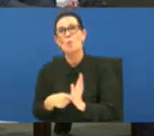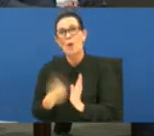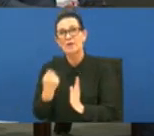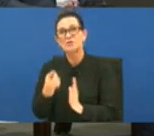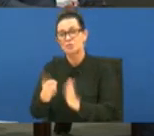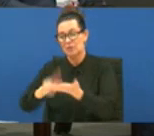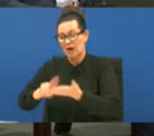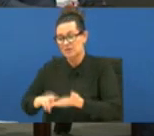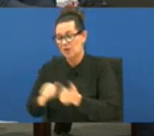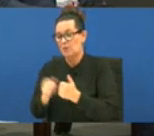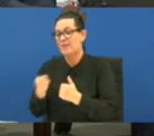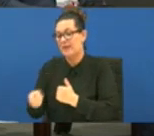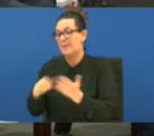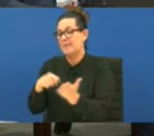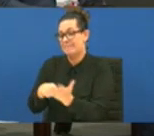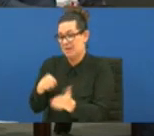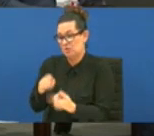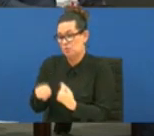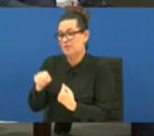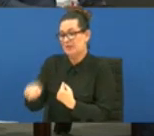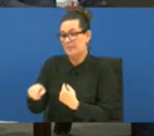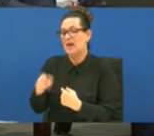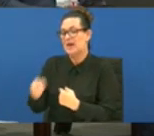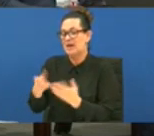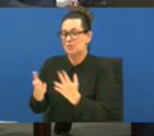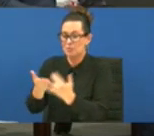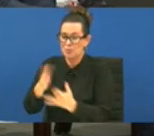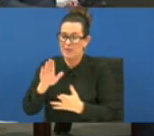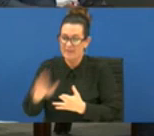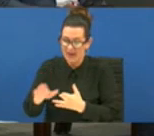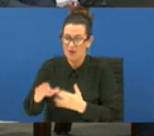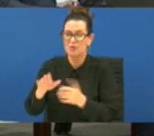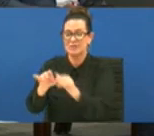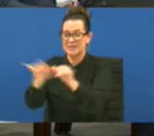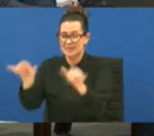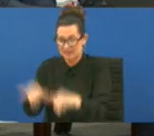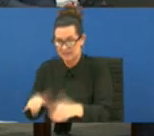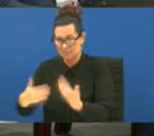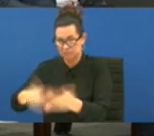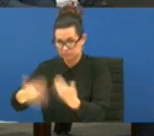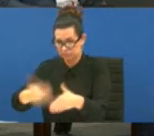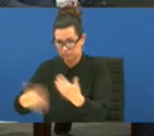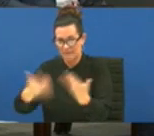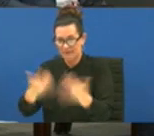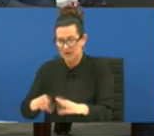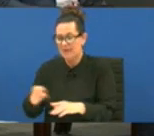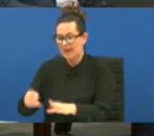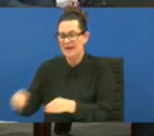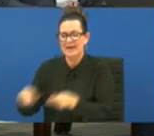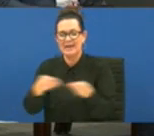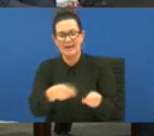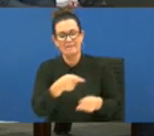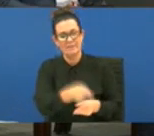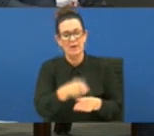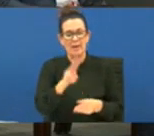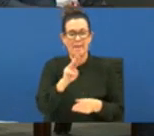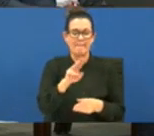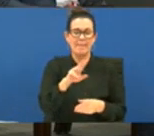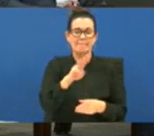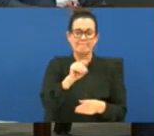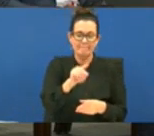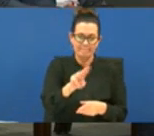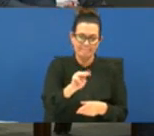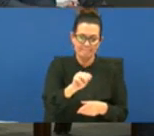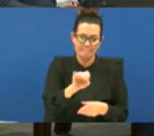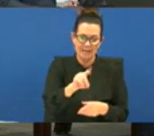with them and bill then it goes through their system the back way and then there they give you a medicaid provider number and then with that